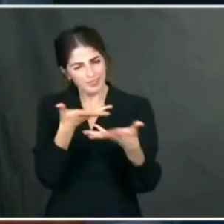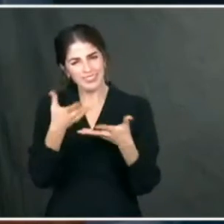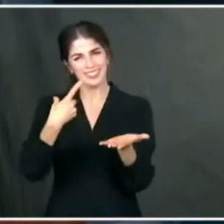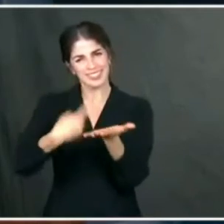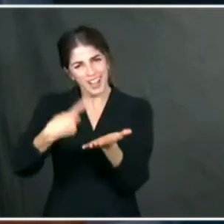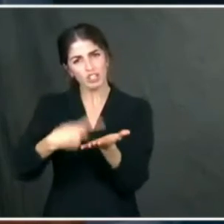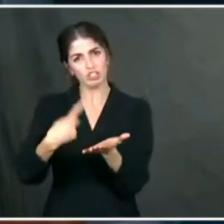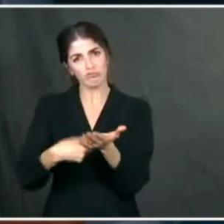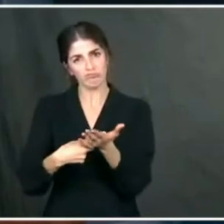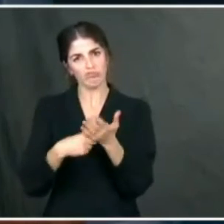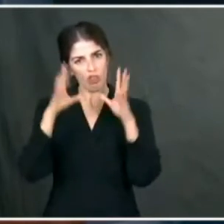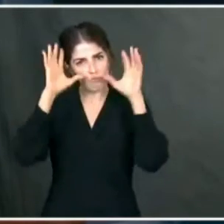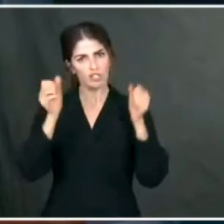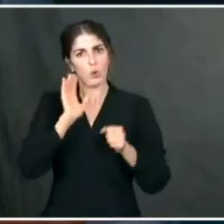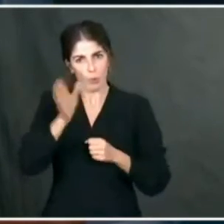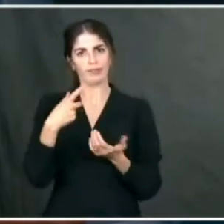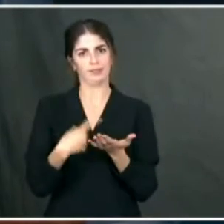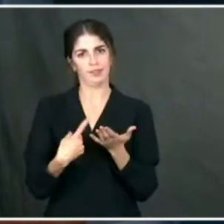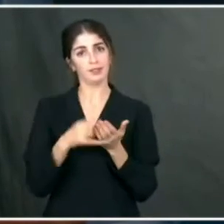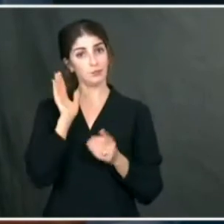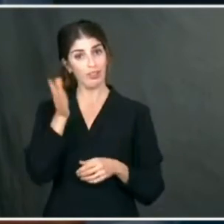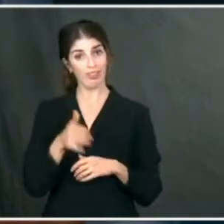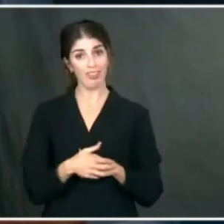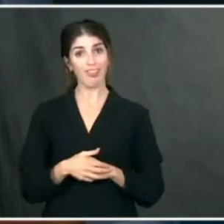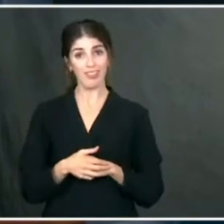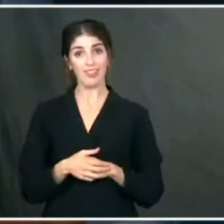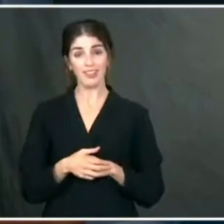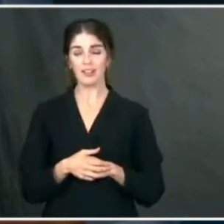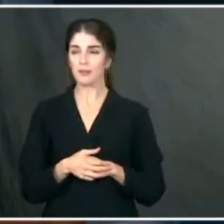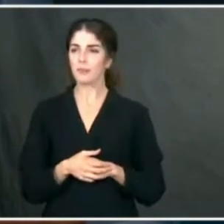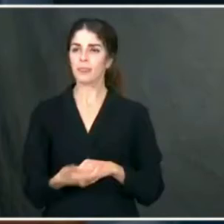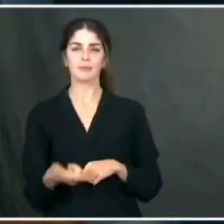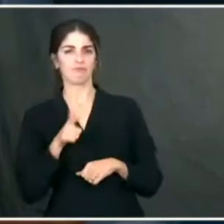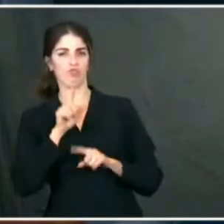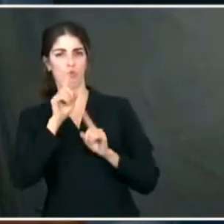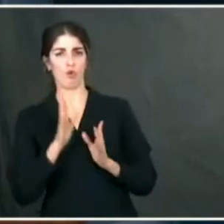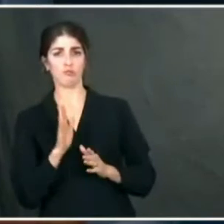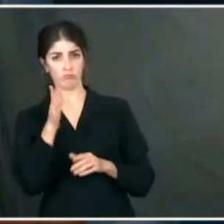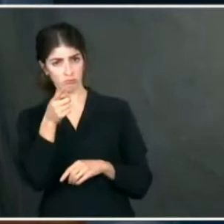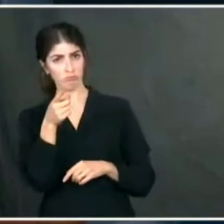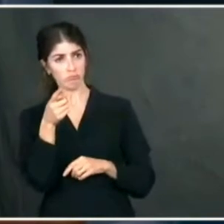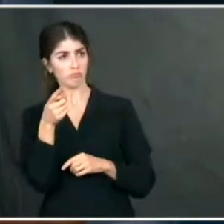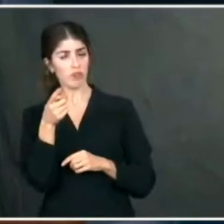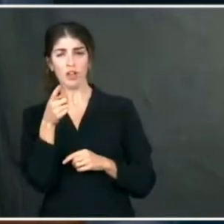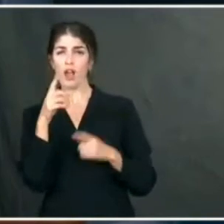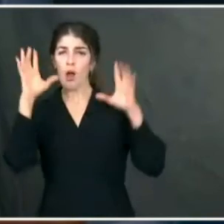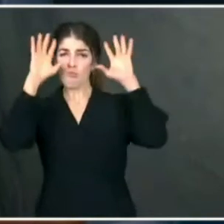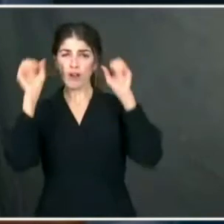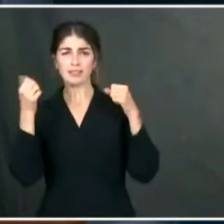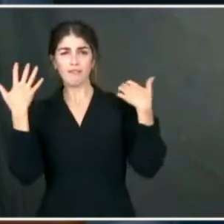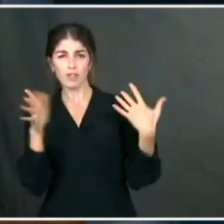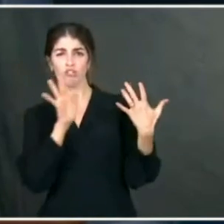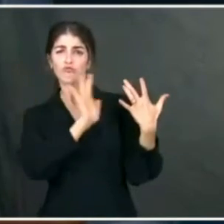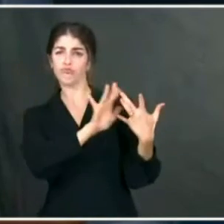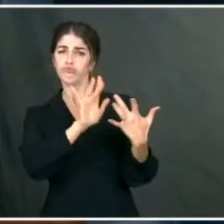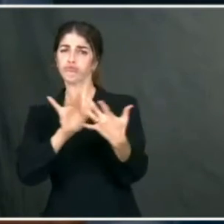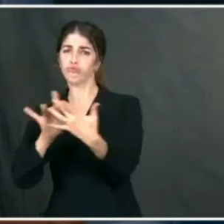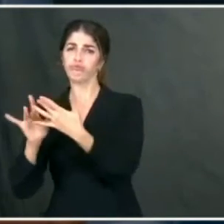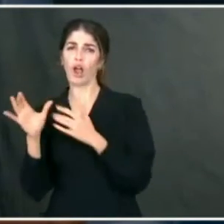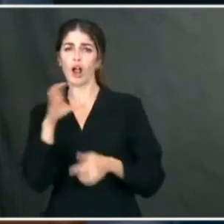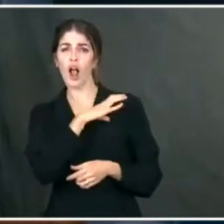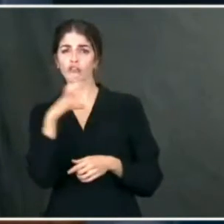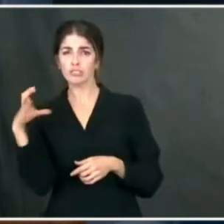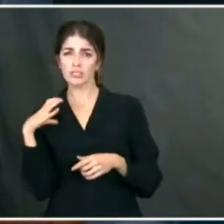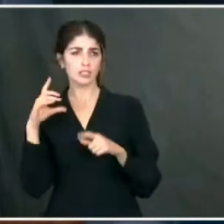what he's going to do. Go ahead, Mary. On that, has the president reached out to congressional leaders to sit down and discuss this relief